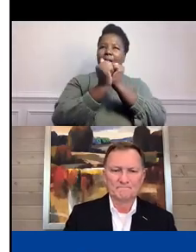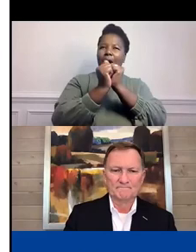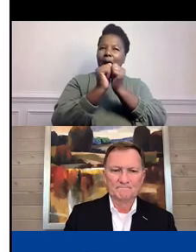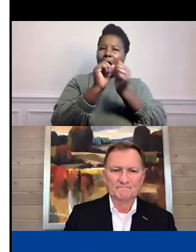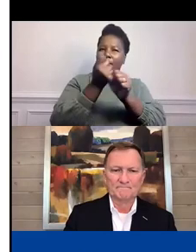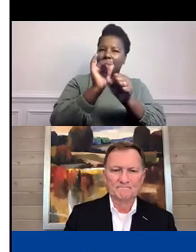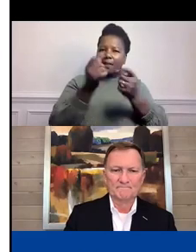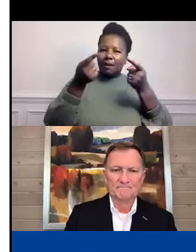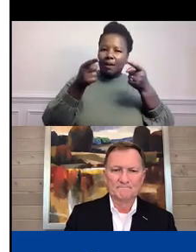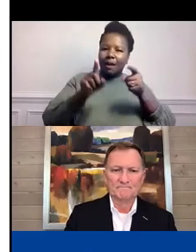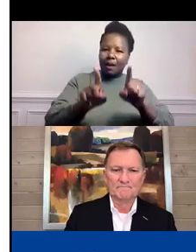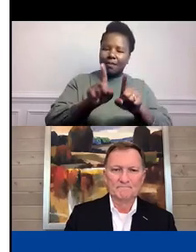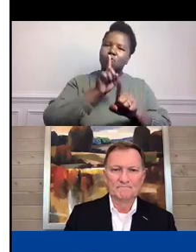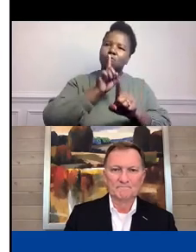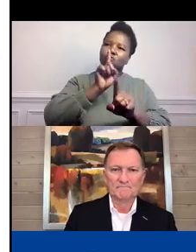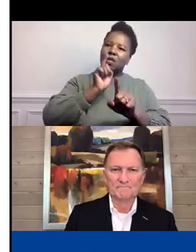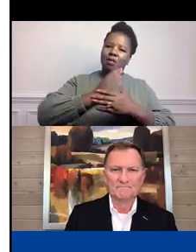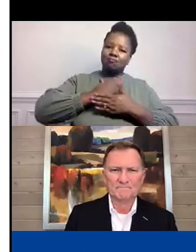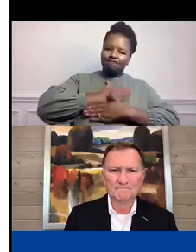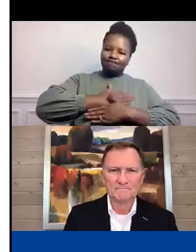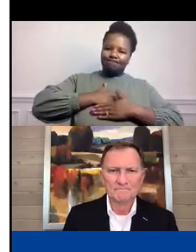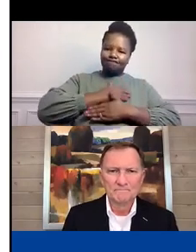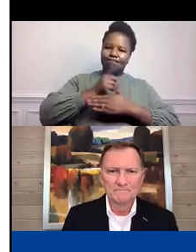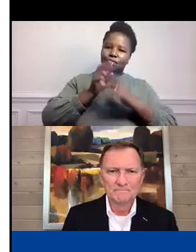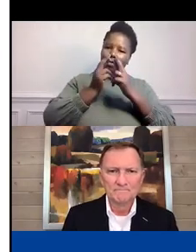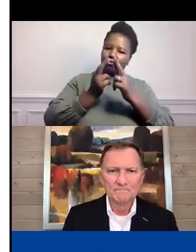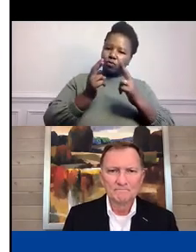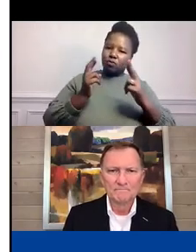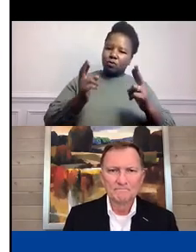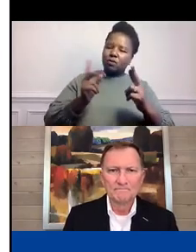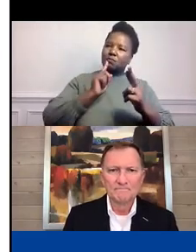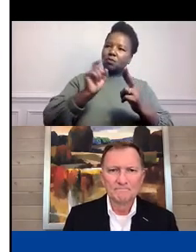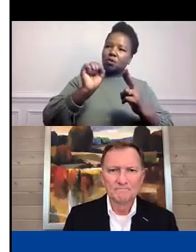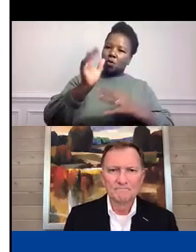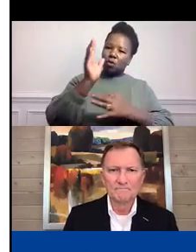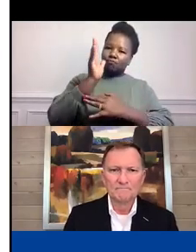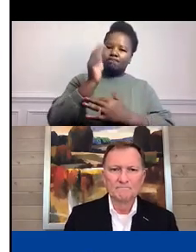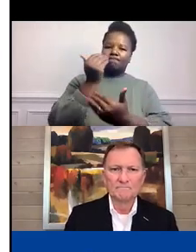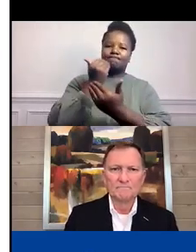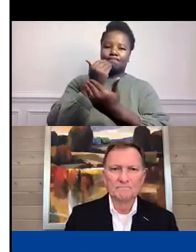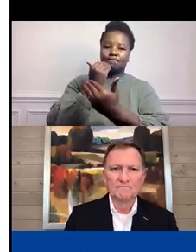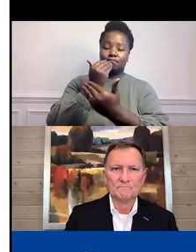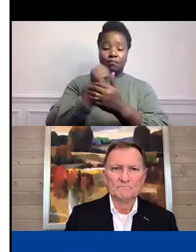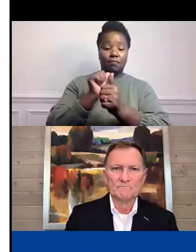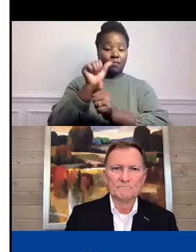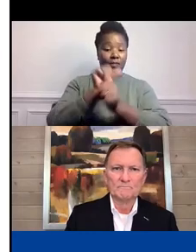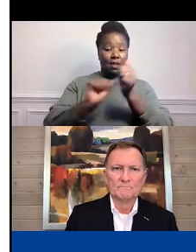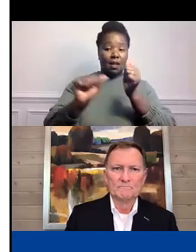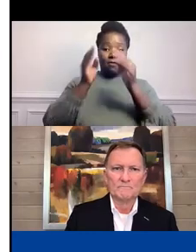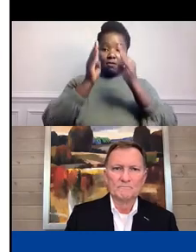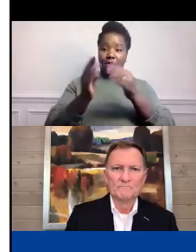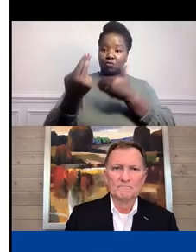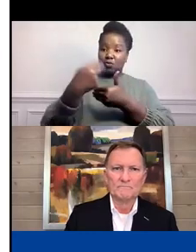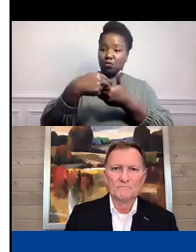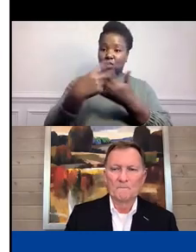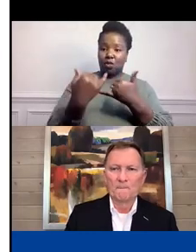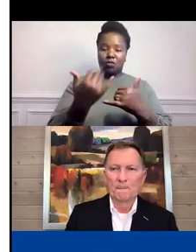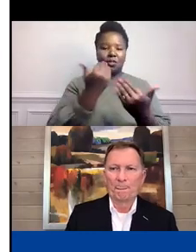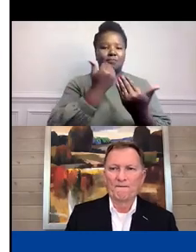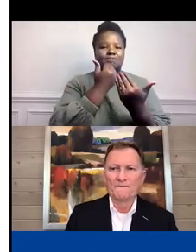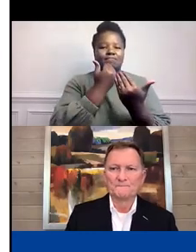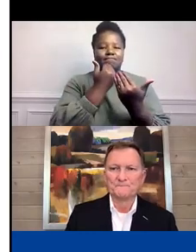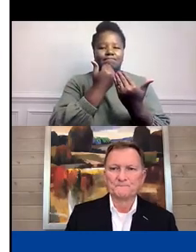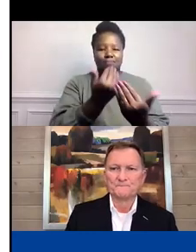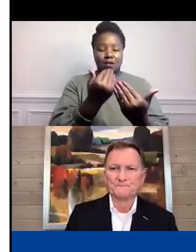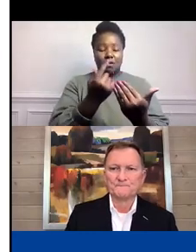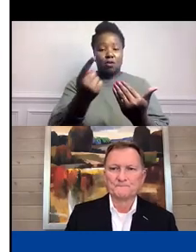appreciated the resources and the thoughtfulness that you put into the presentation. Want to thank everyone for attending today. And invite you all to